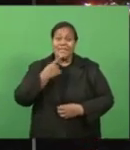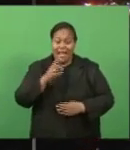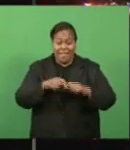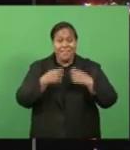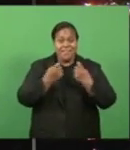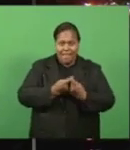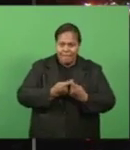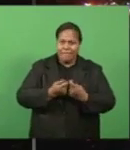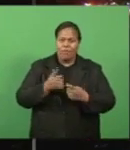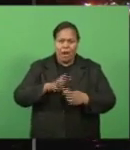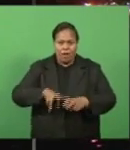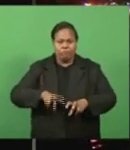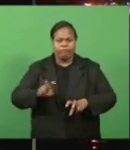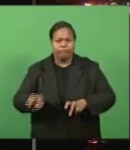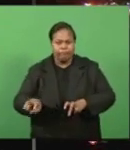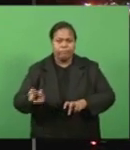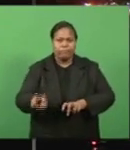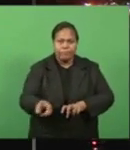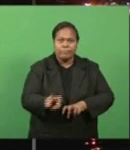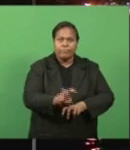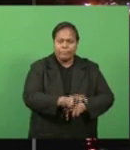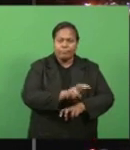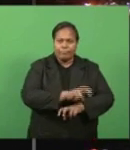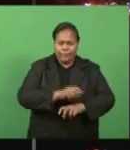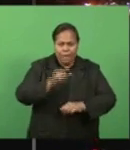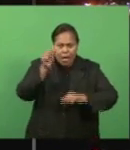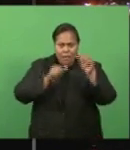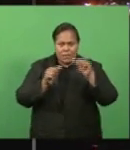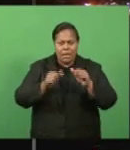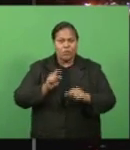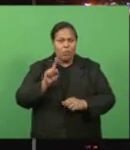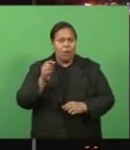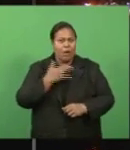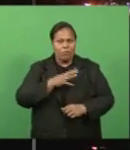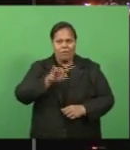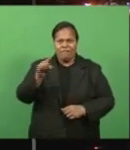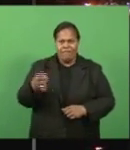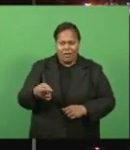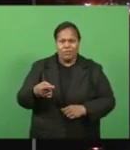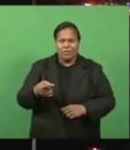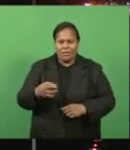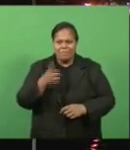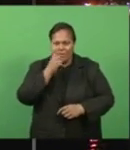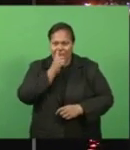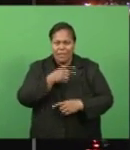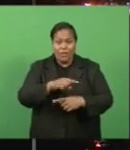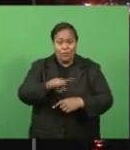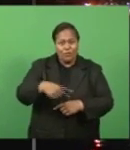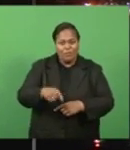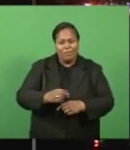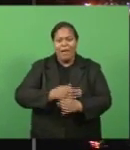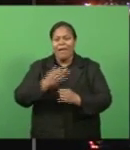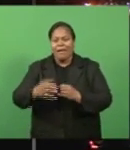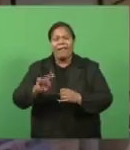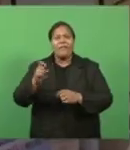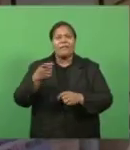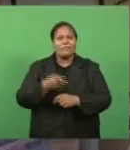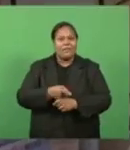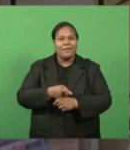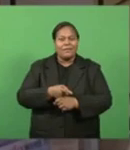ground running with the aim to assess up to 100,000 residents in Suva by the end of next week. Maggie Boyle tells us more.